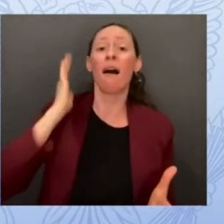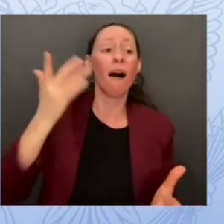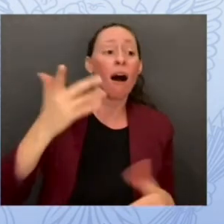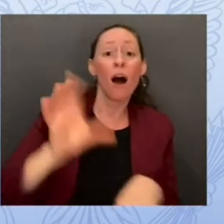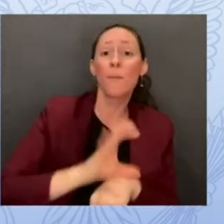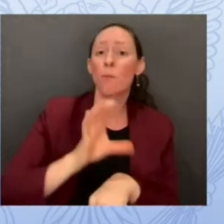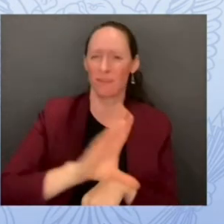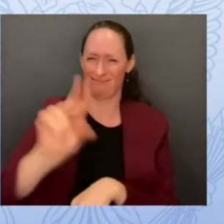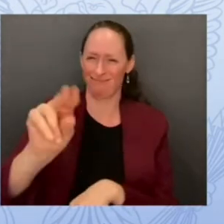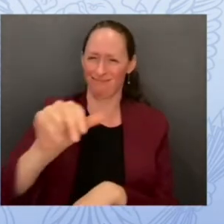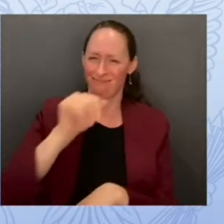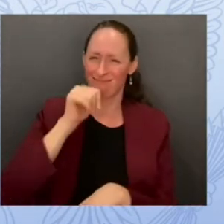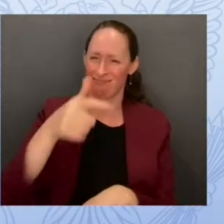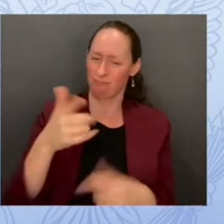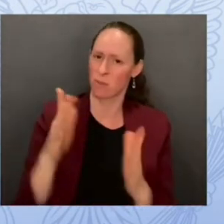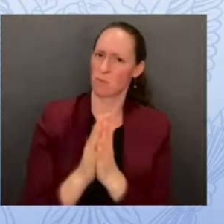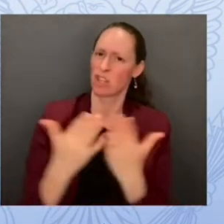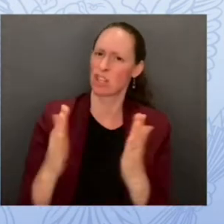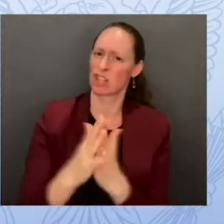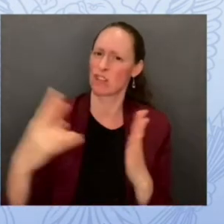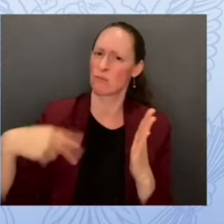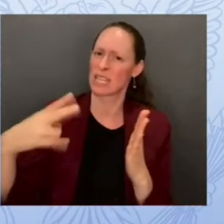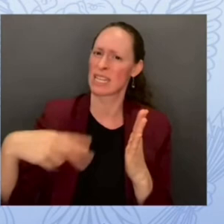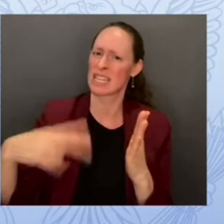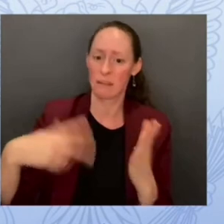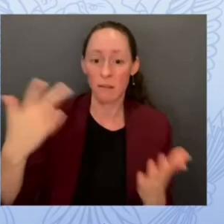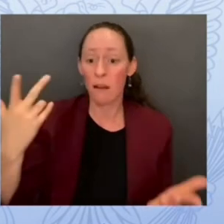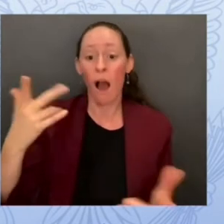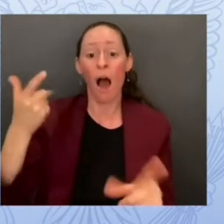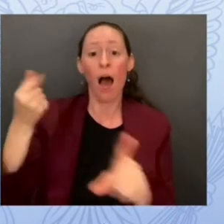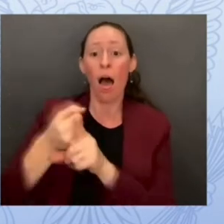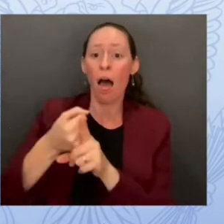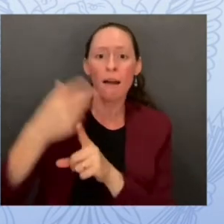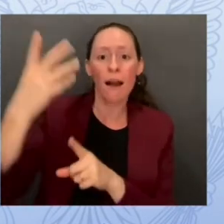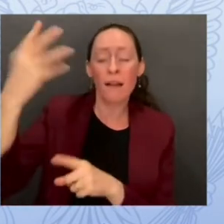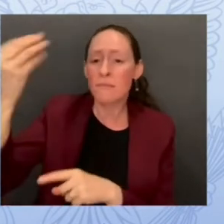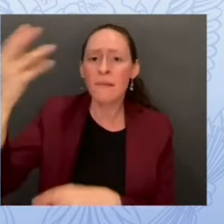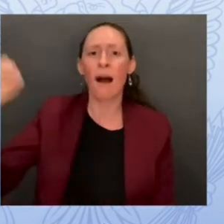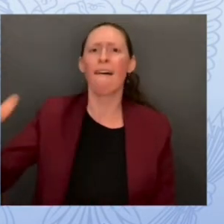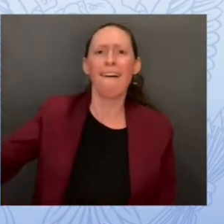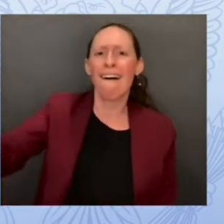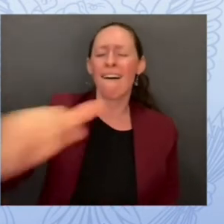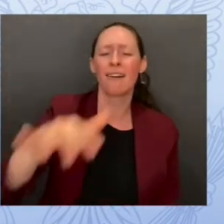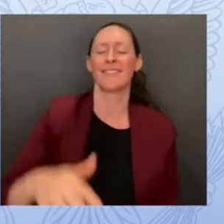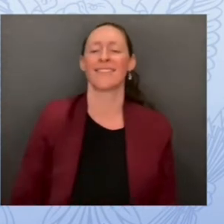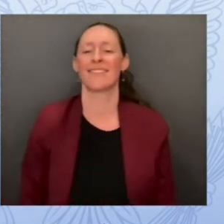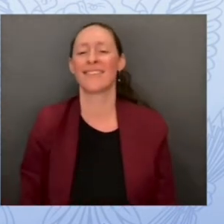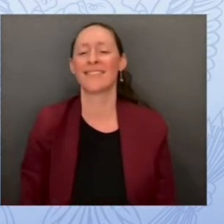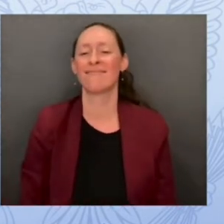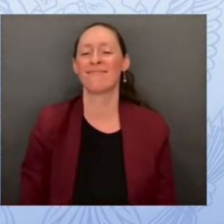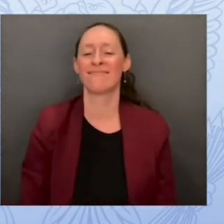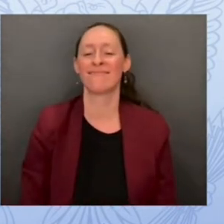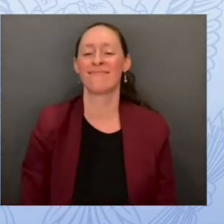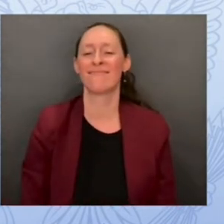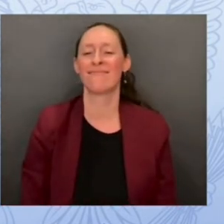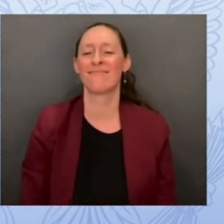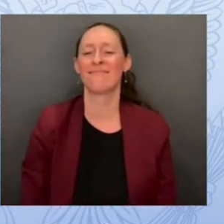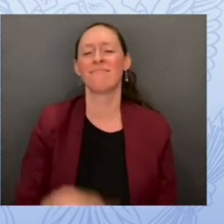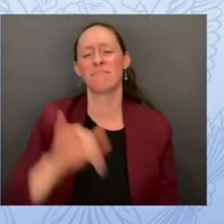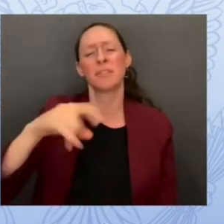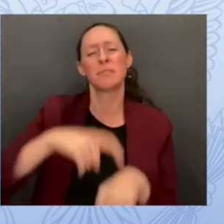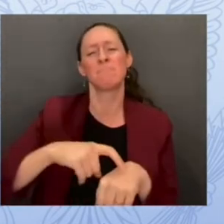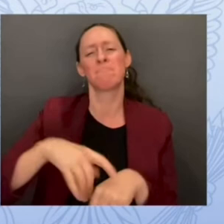get out onto the field. For my son, at the time he was about 16 years old, it was his Xbox.